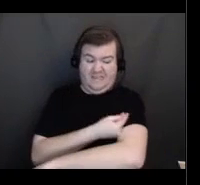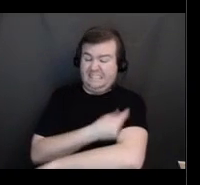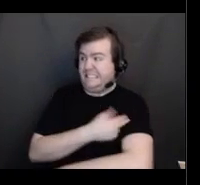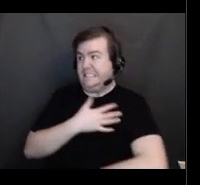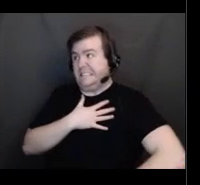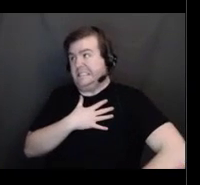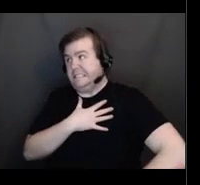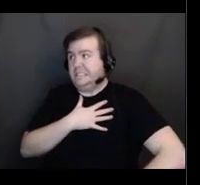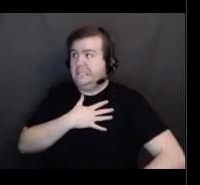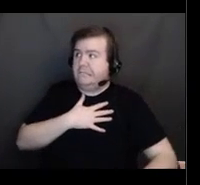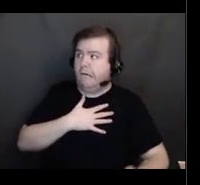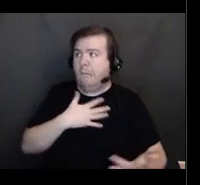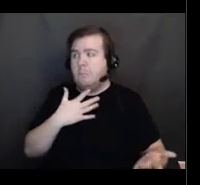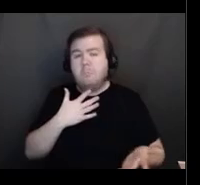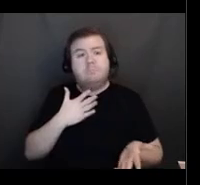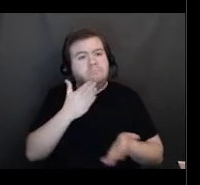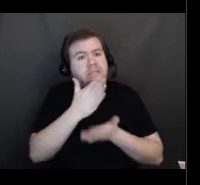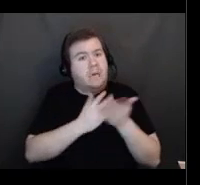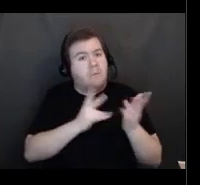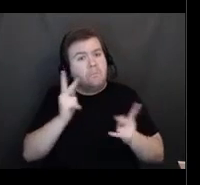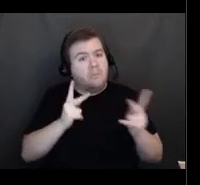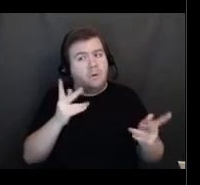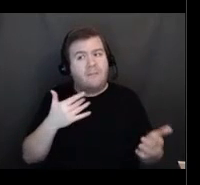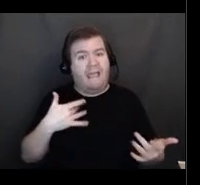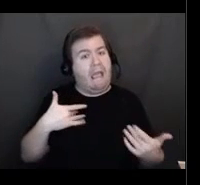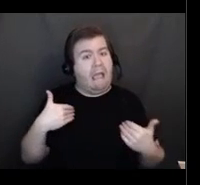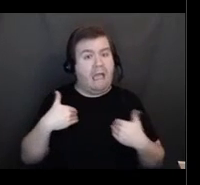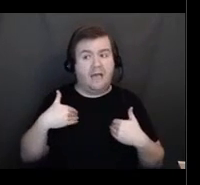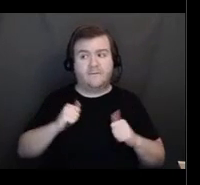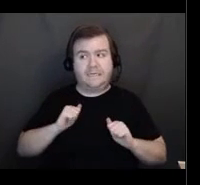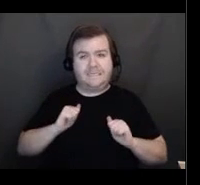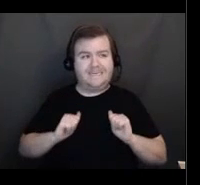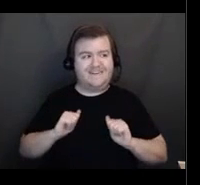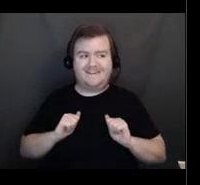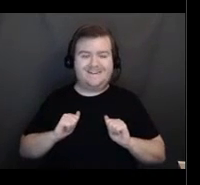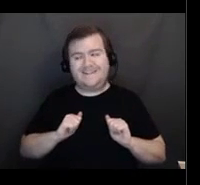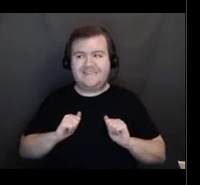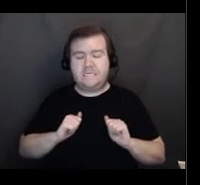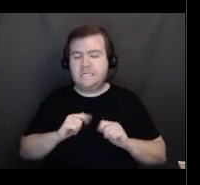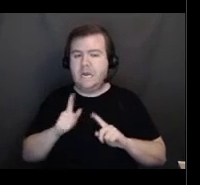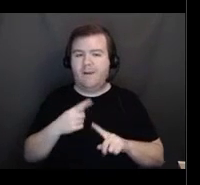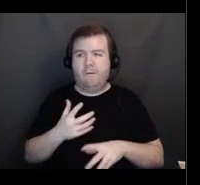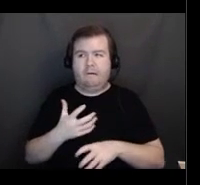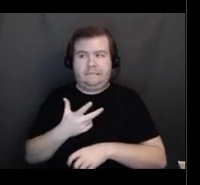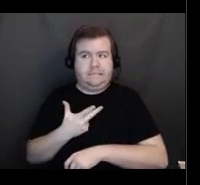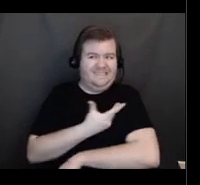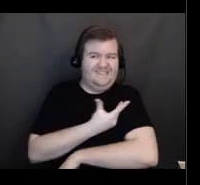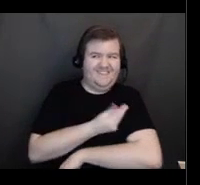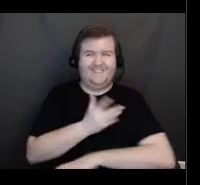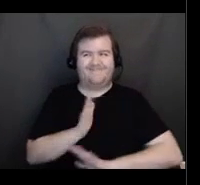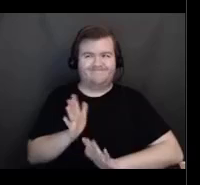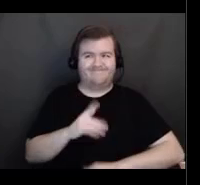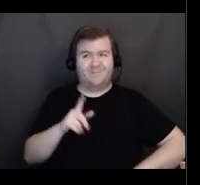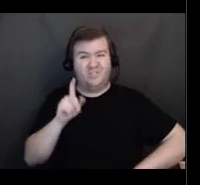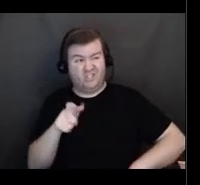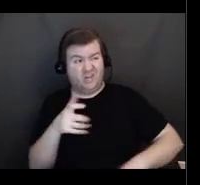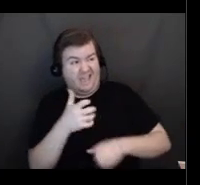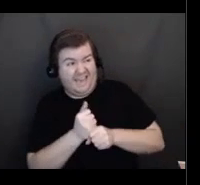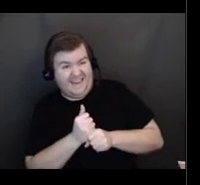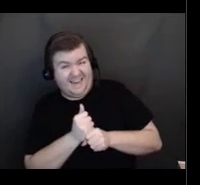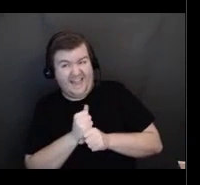you know, have some, some, some of them might have some reservations about getting it. And there is some helpful information about should I get the vaccine.